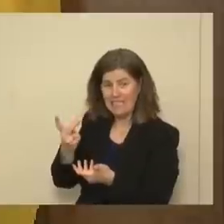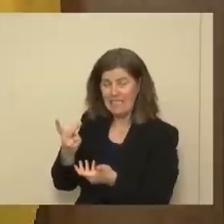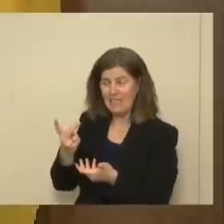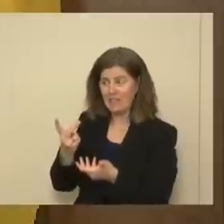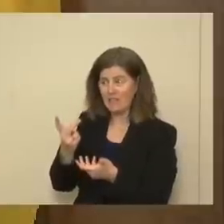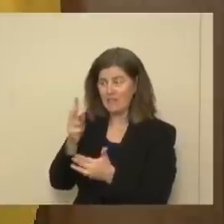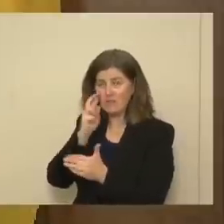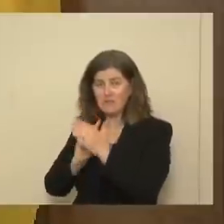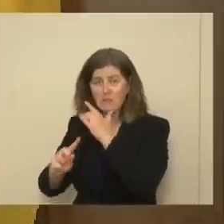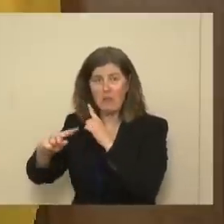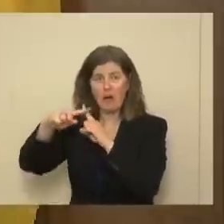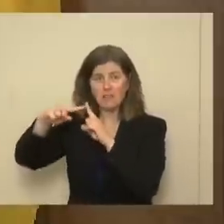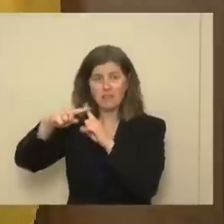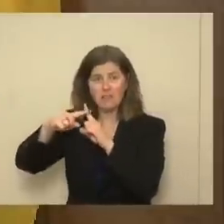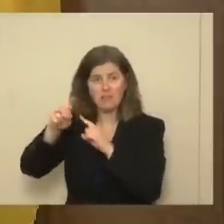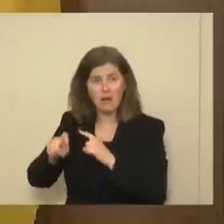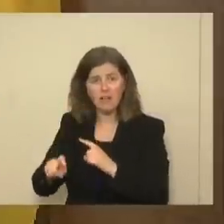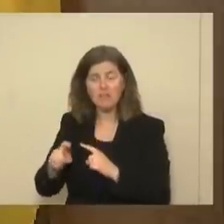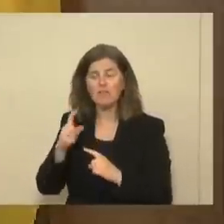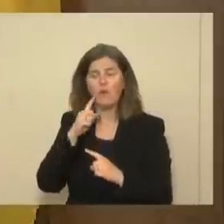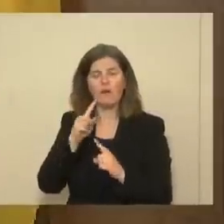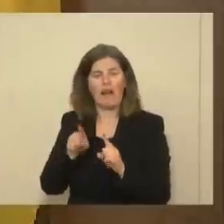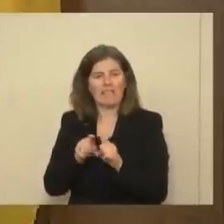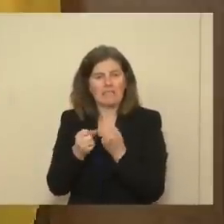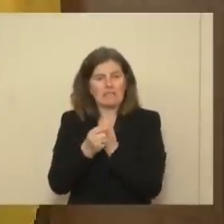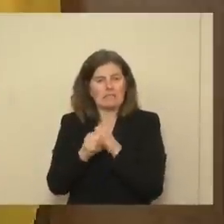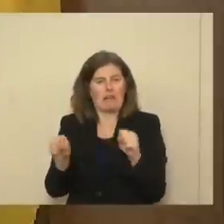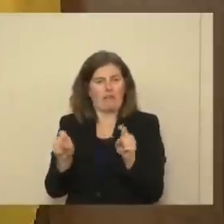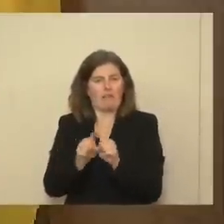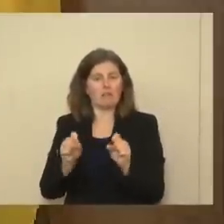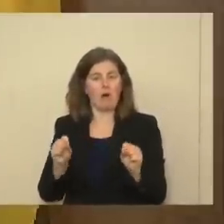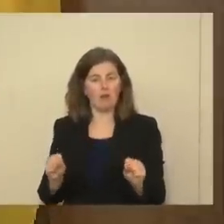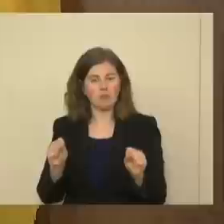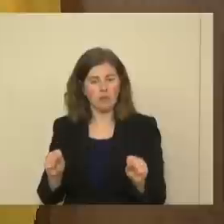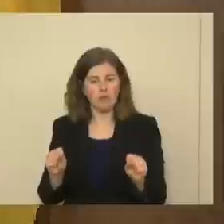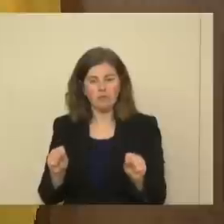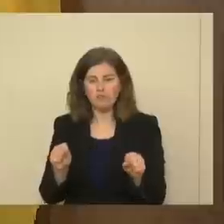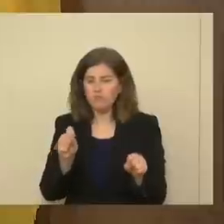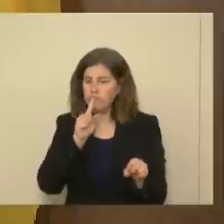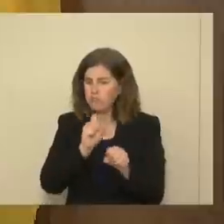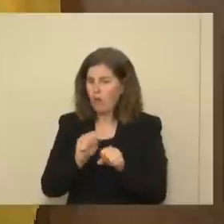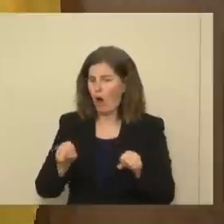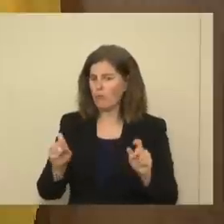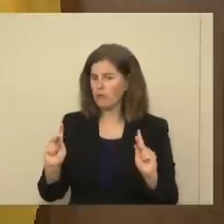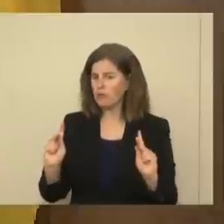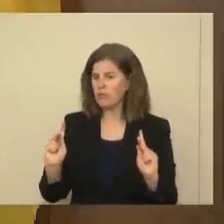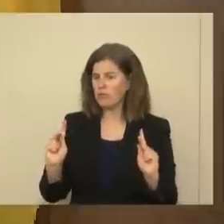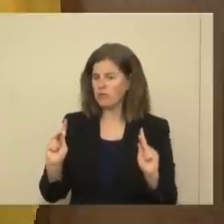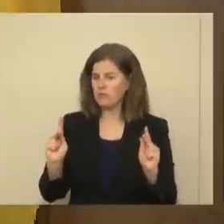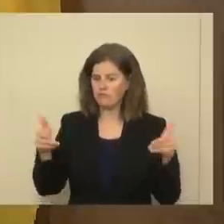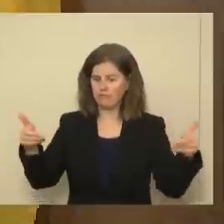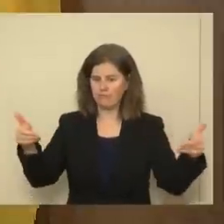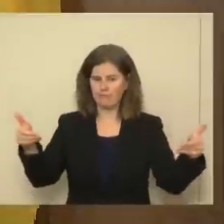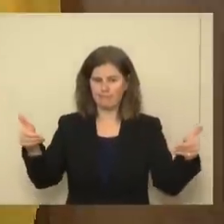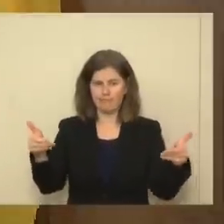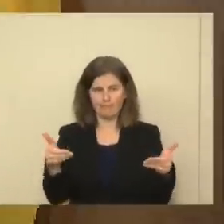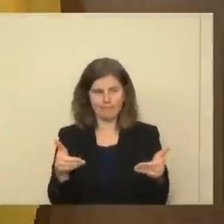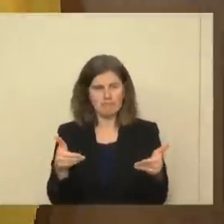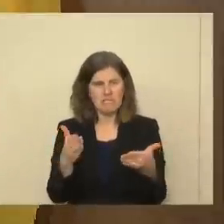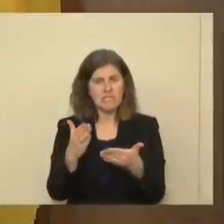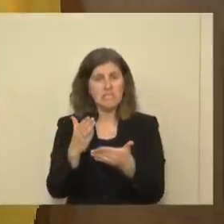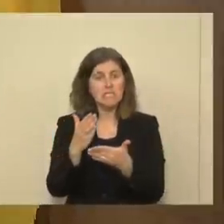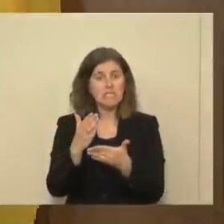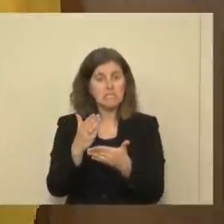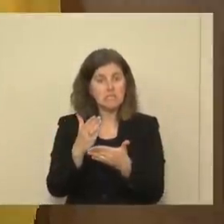at the end of the tunnel for as safe as we can possibly make it, opportunities to introduce some